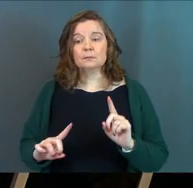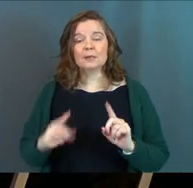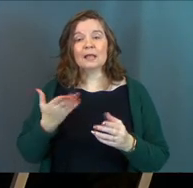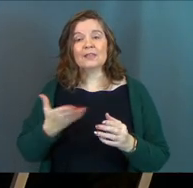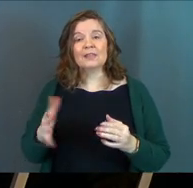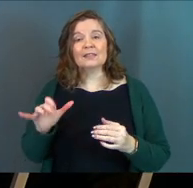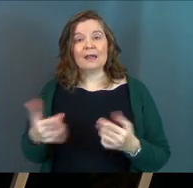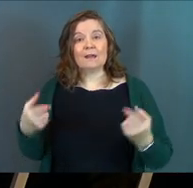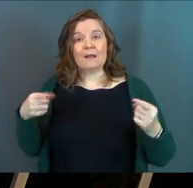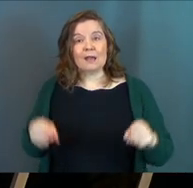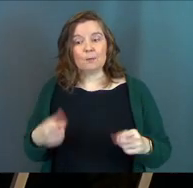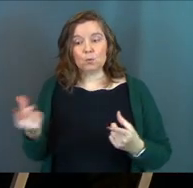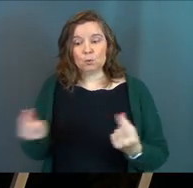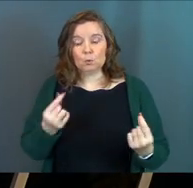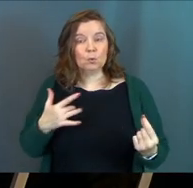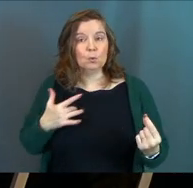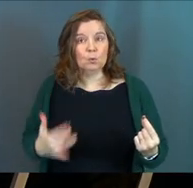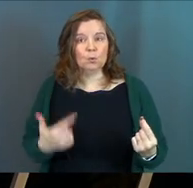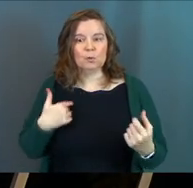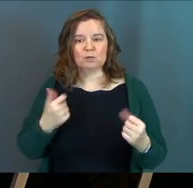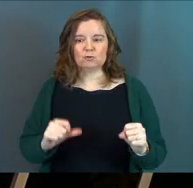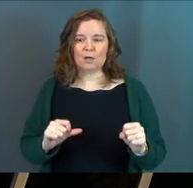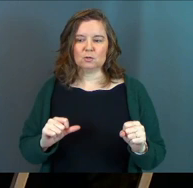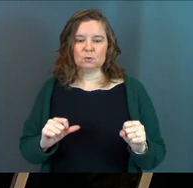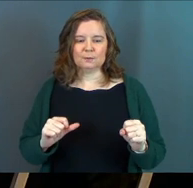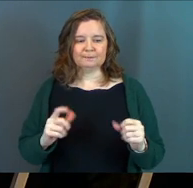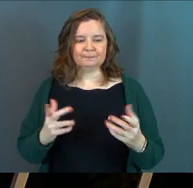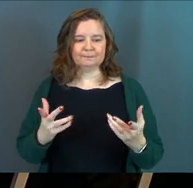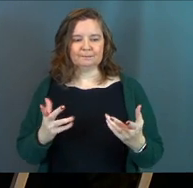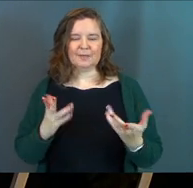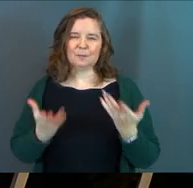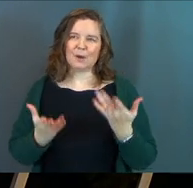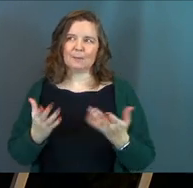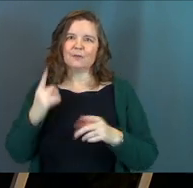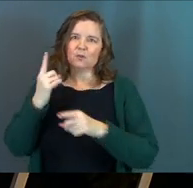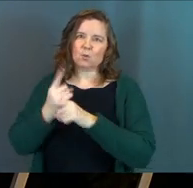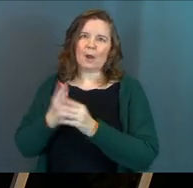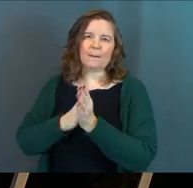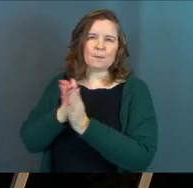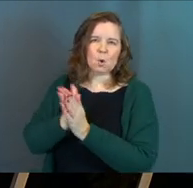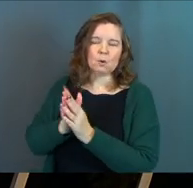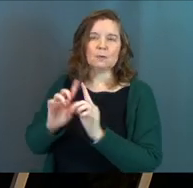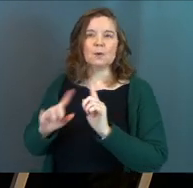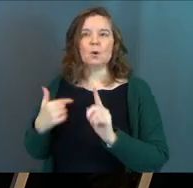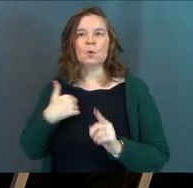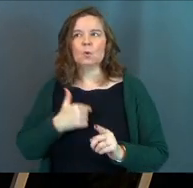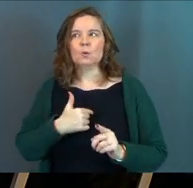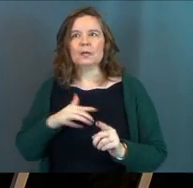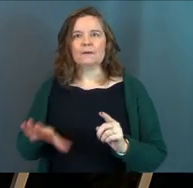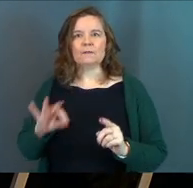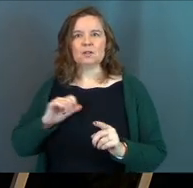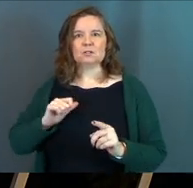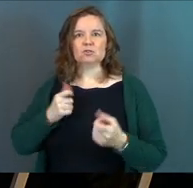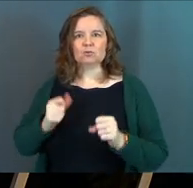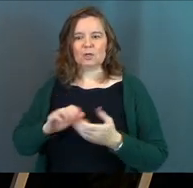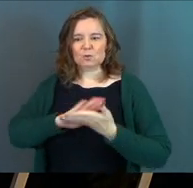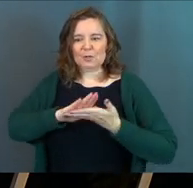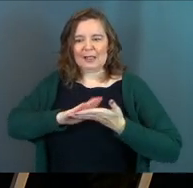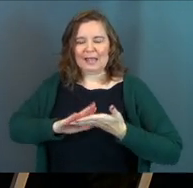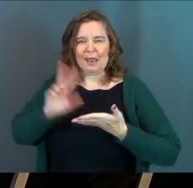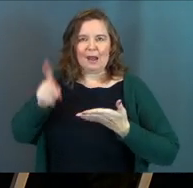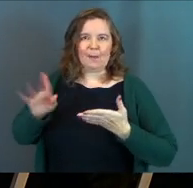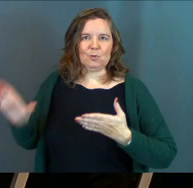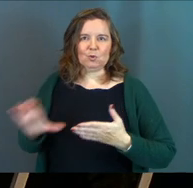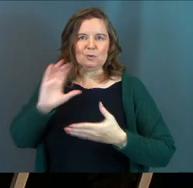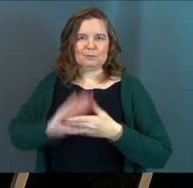things like that happen and what we do is we try to, probably for the right motives, but we find ourselves trying to clean up the